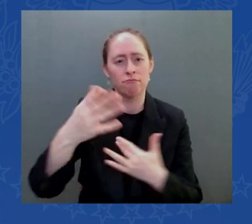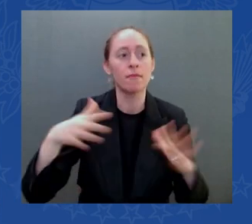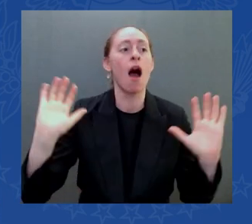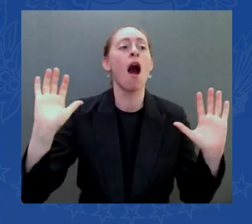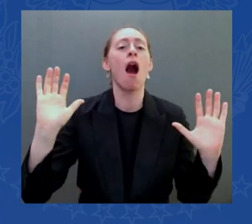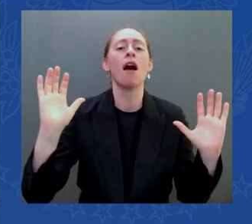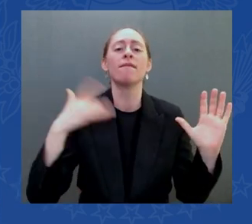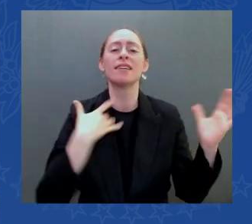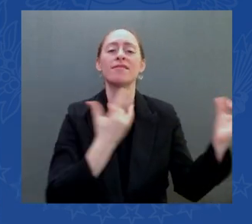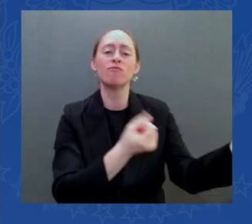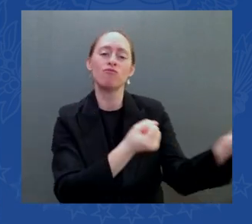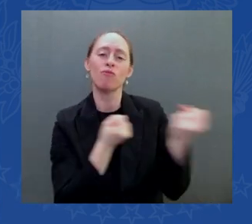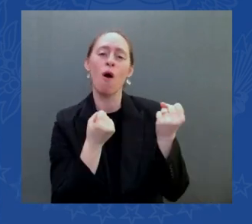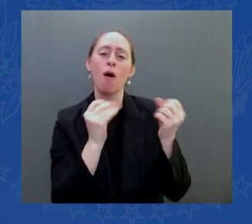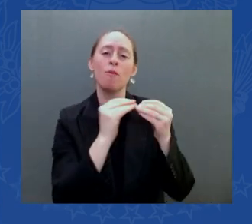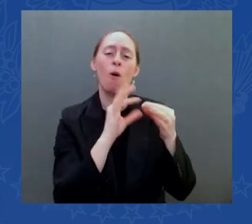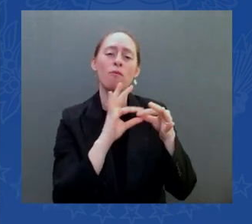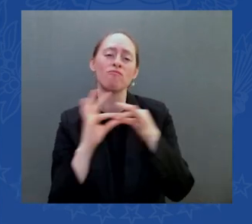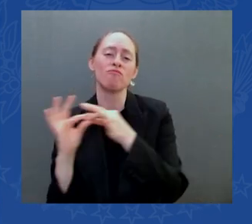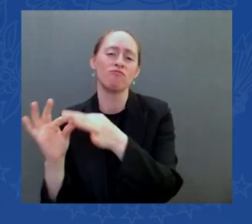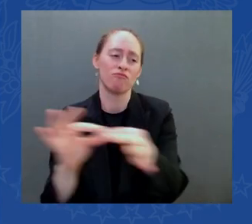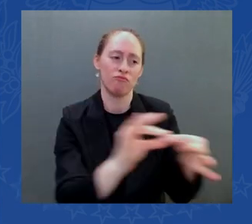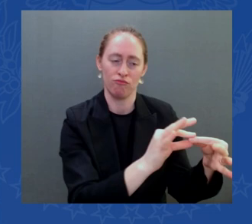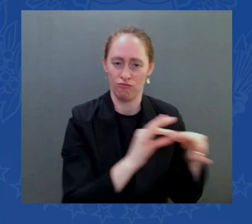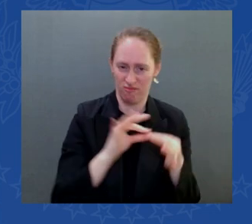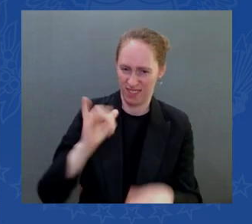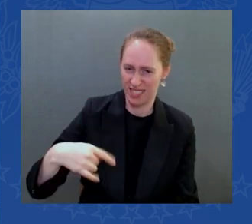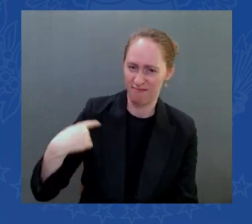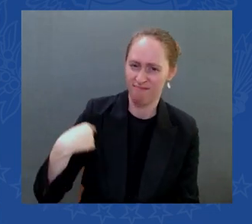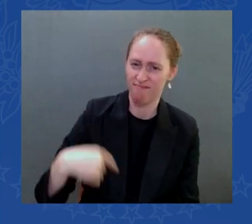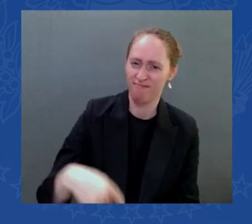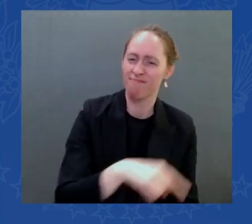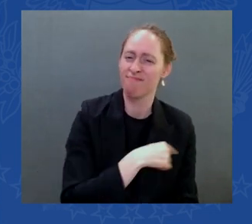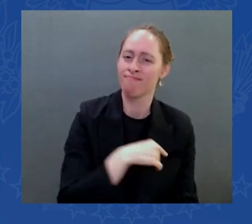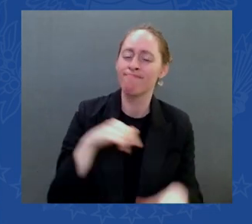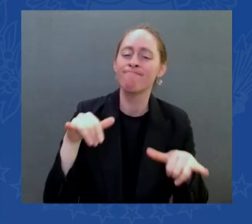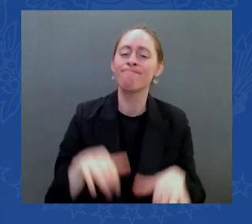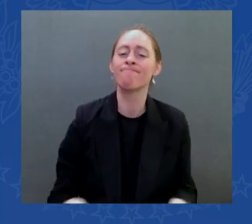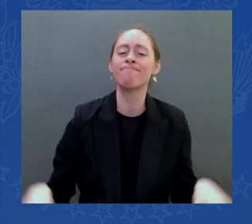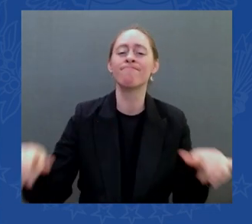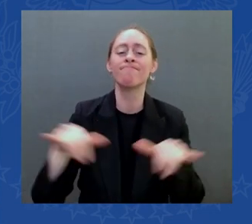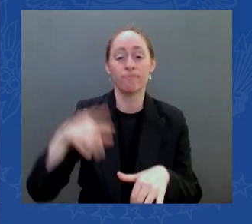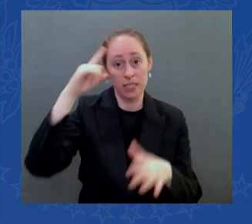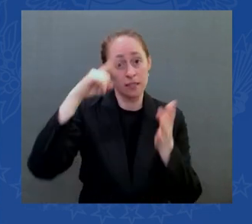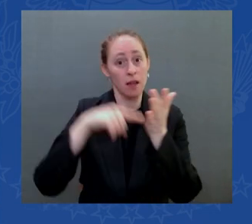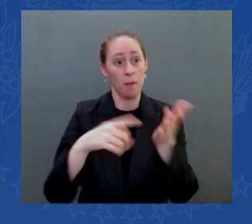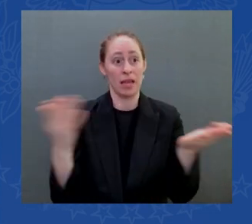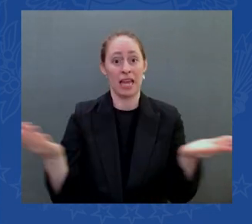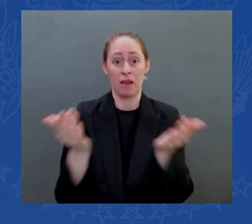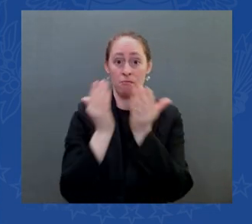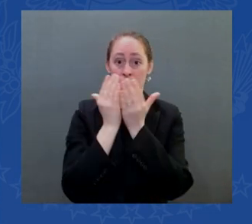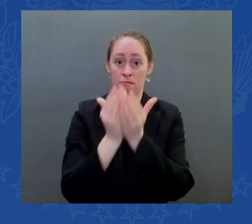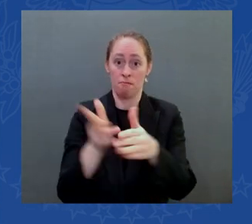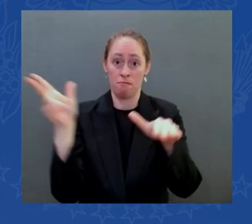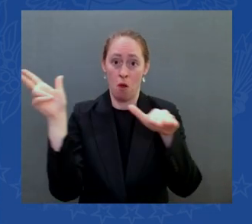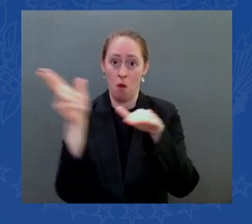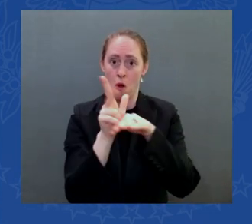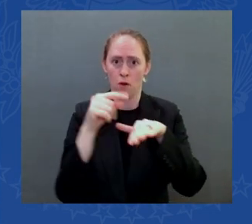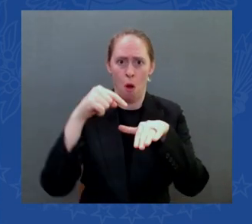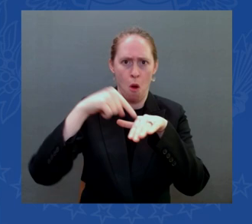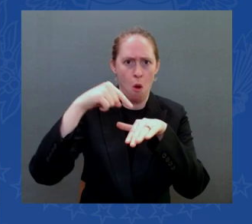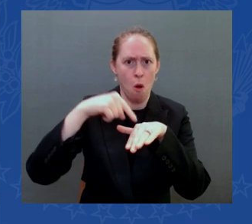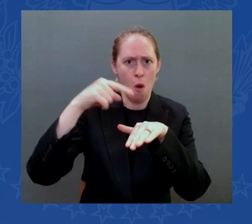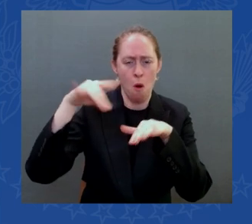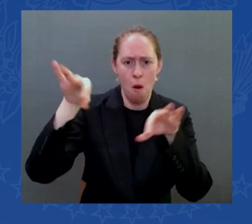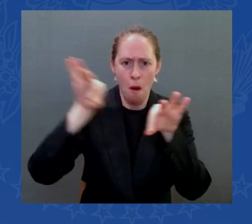a lot of important things come into these terminals and particularly this one from salt to de-ice roads to 85% of the home